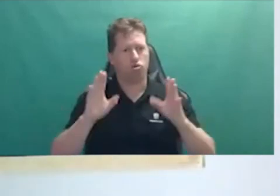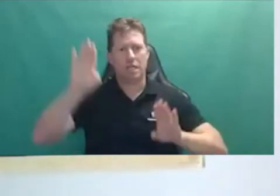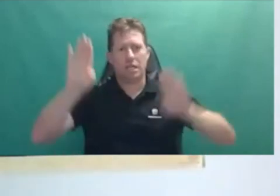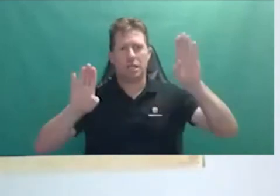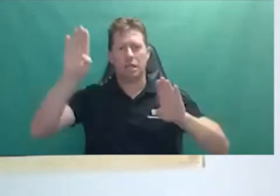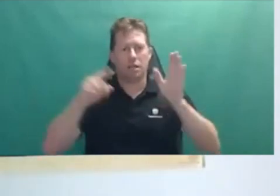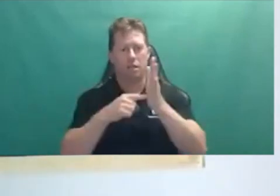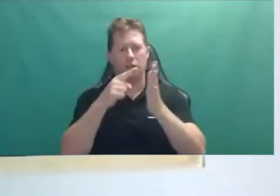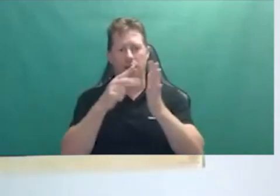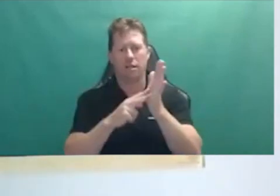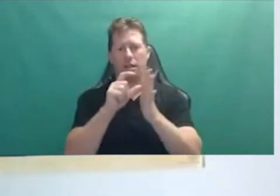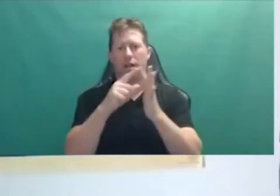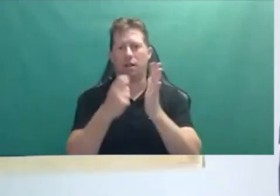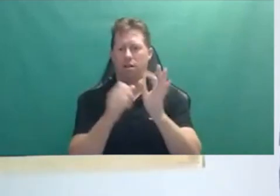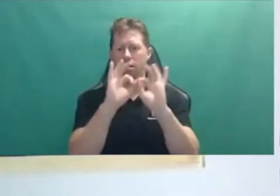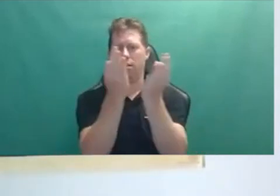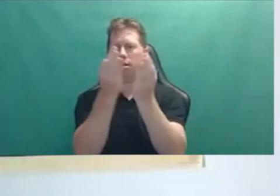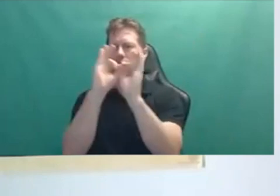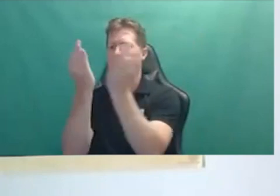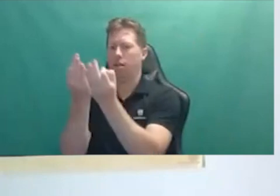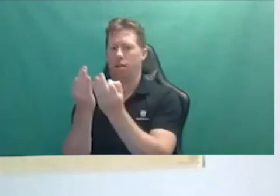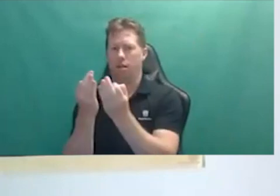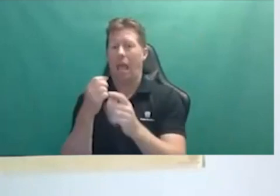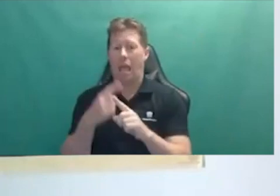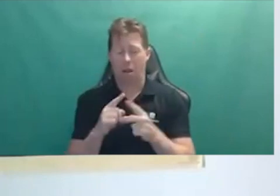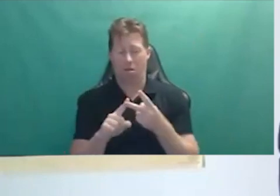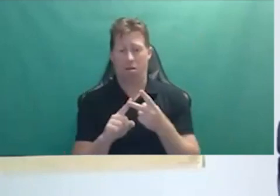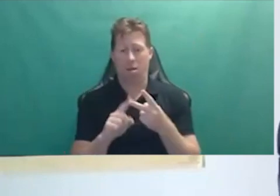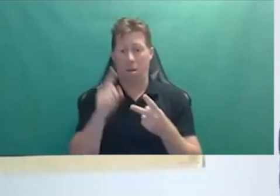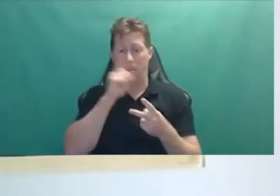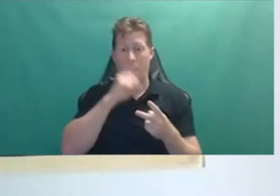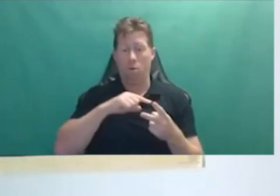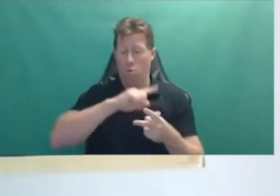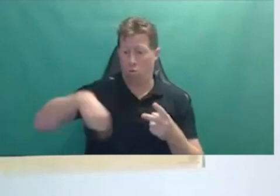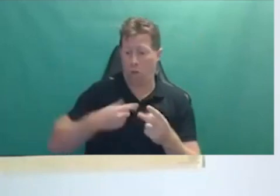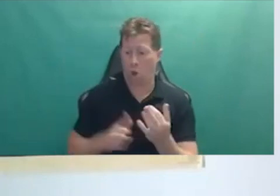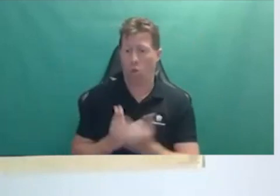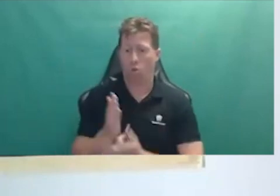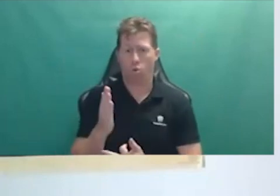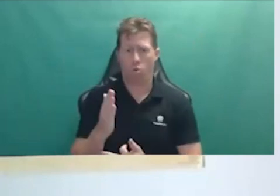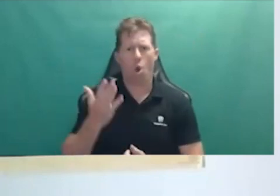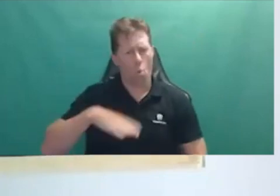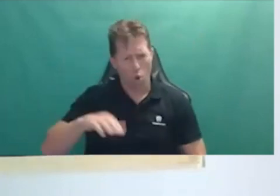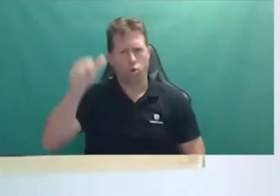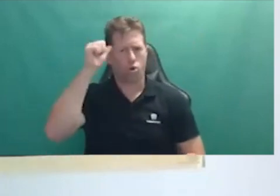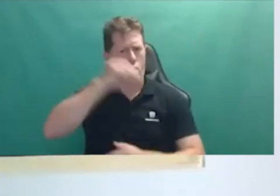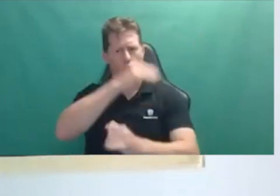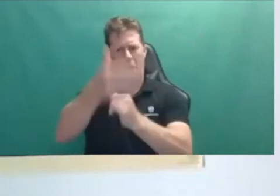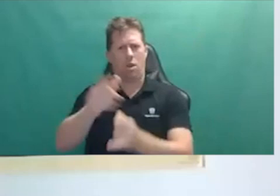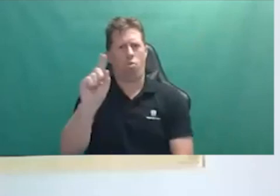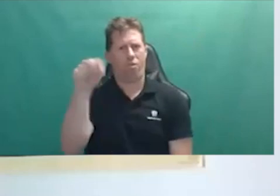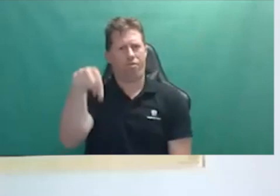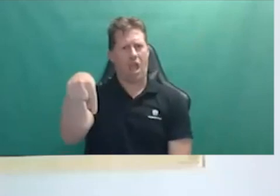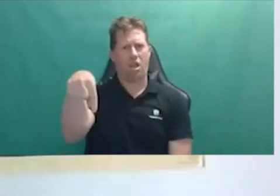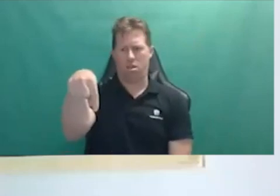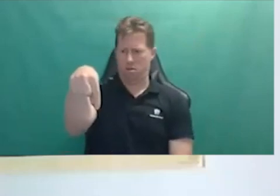And B, every single one of us that's going through this process, or sitting here hearing about it, wants to hear the end result. And that is what